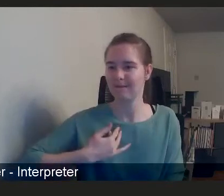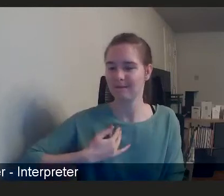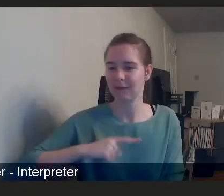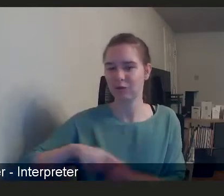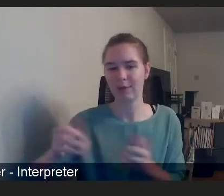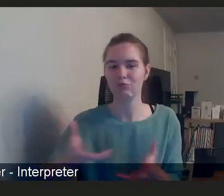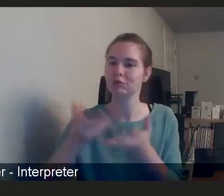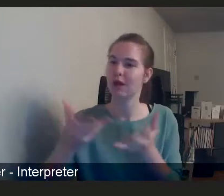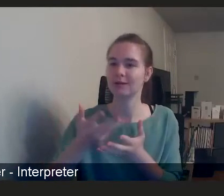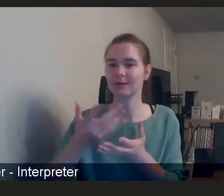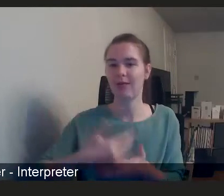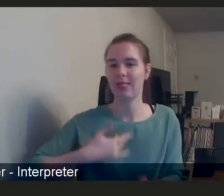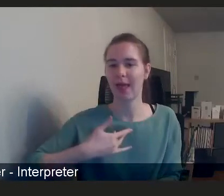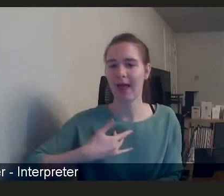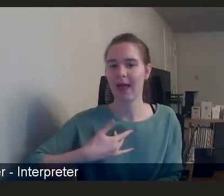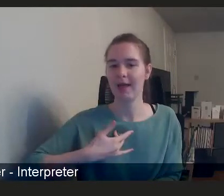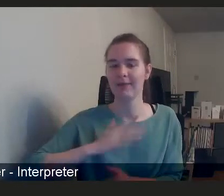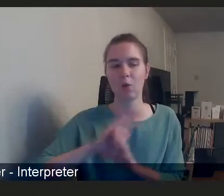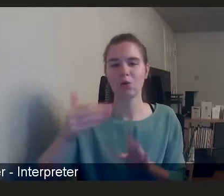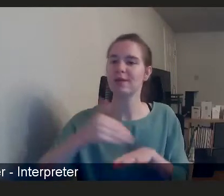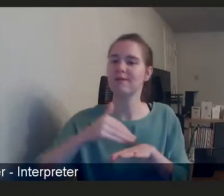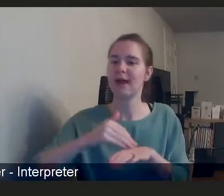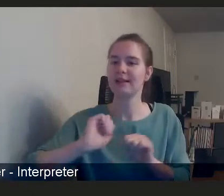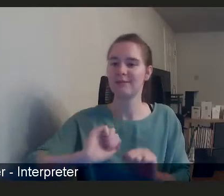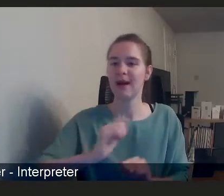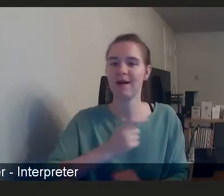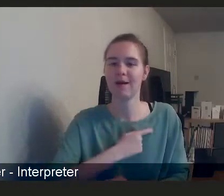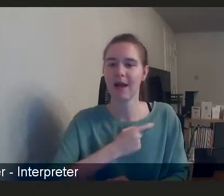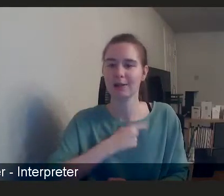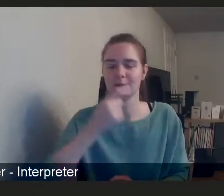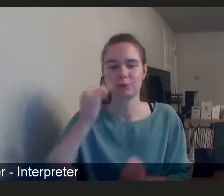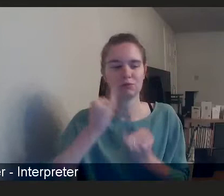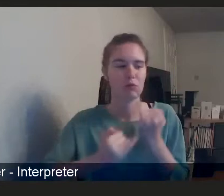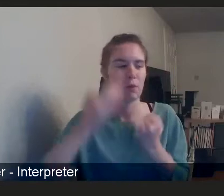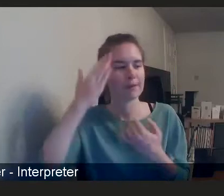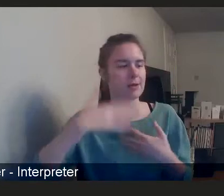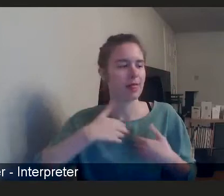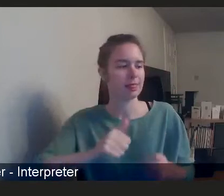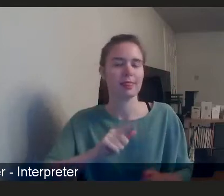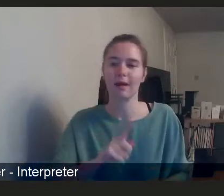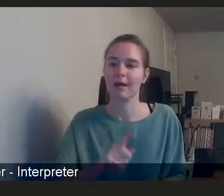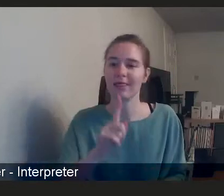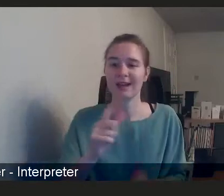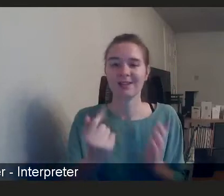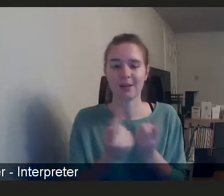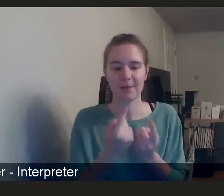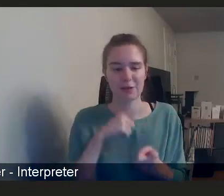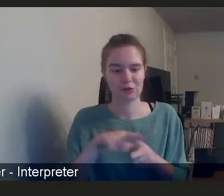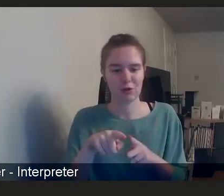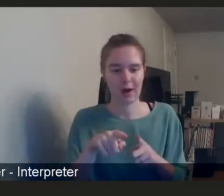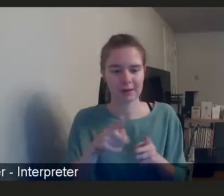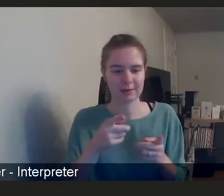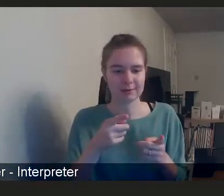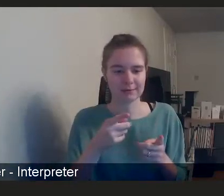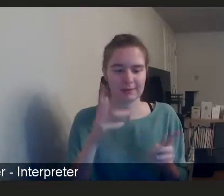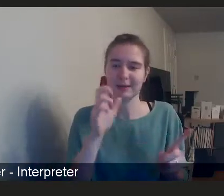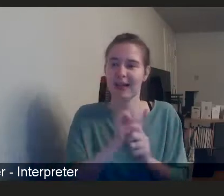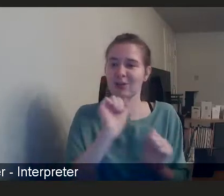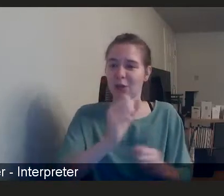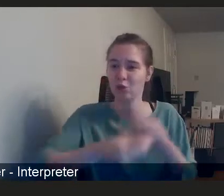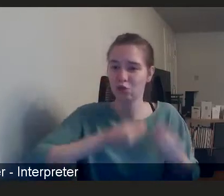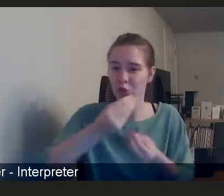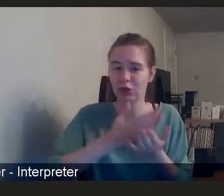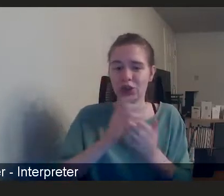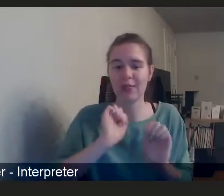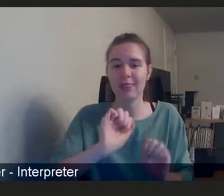life. But one in which he wasn't bedeviled by poor mental health. That that's something that is hard to measure. But we need to be capturing those stories and sharing